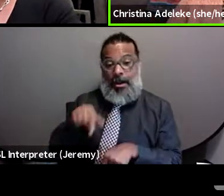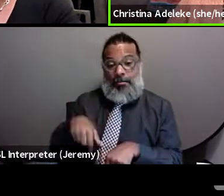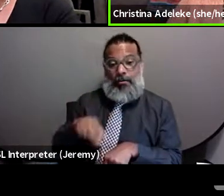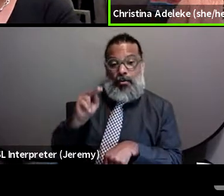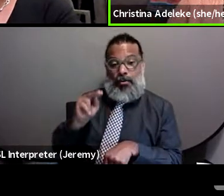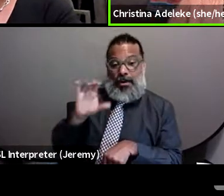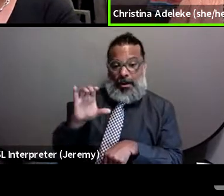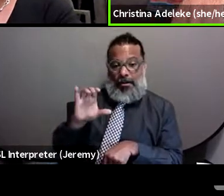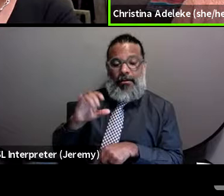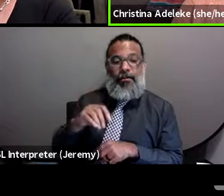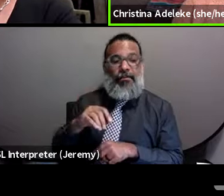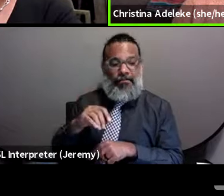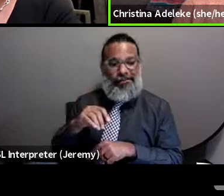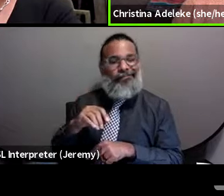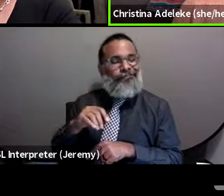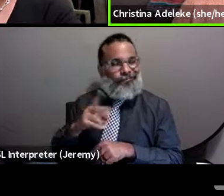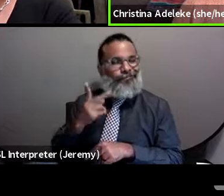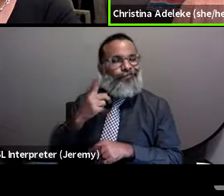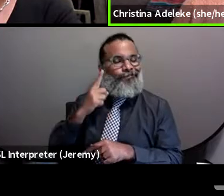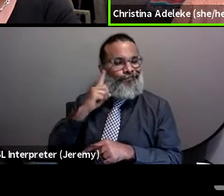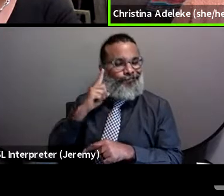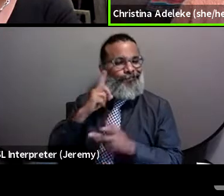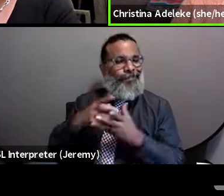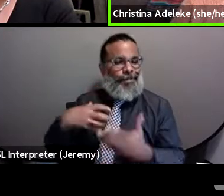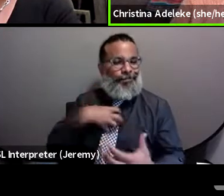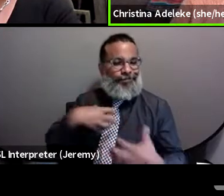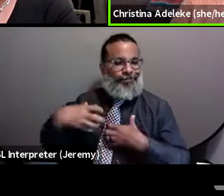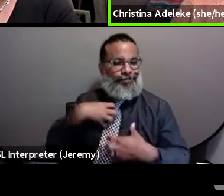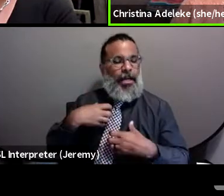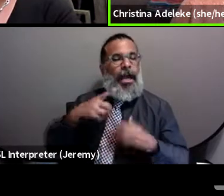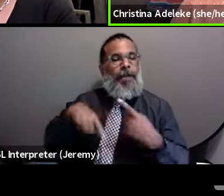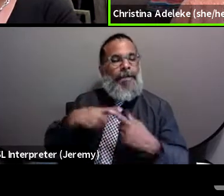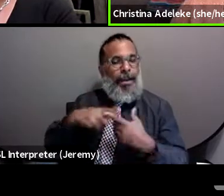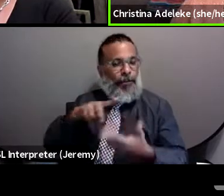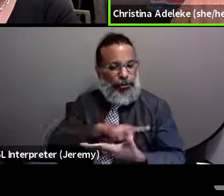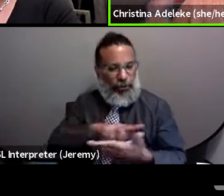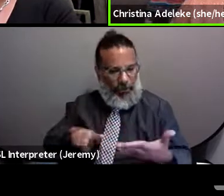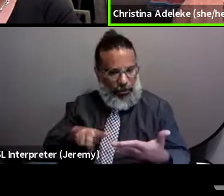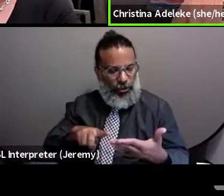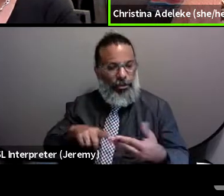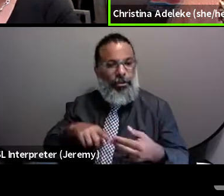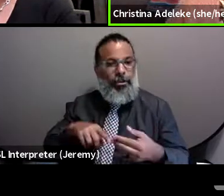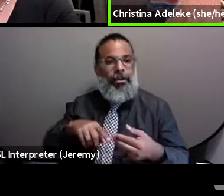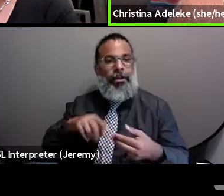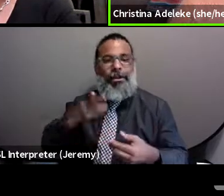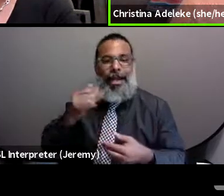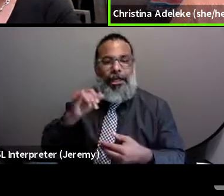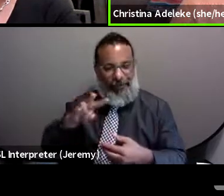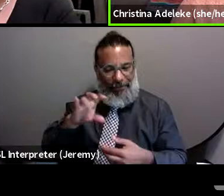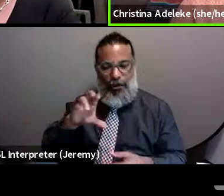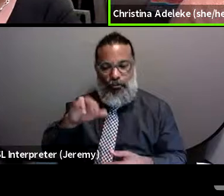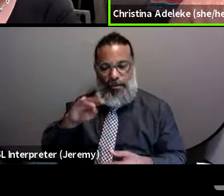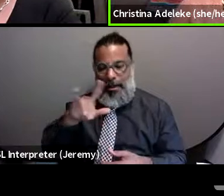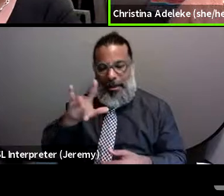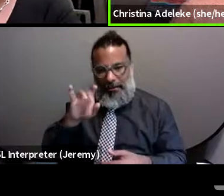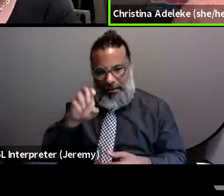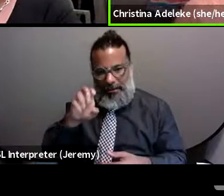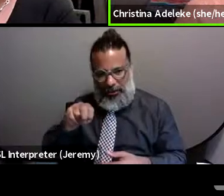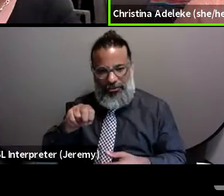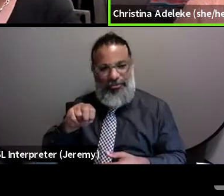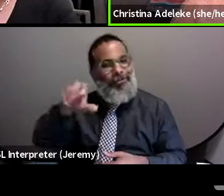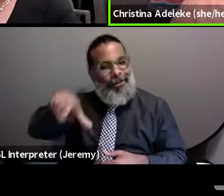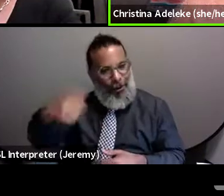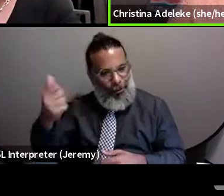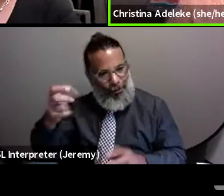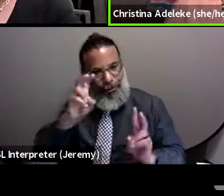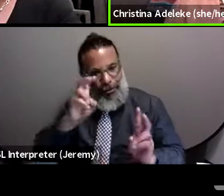um, complaints from people living with HIV around discrimination, um, around HIV criminalization. I think there's a lot of those issues that